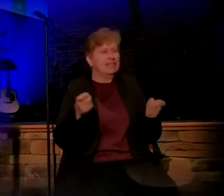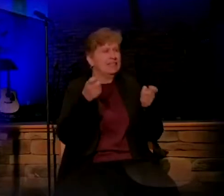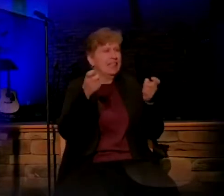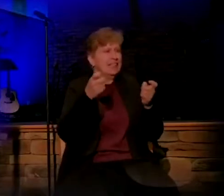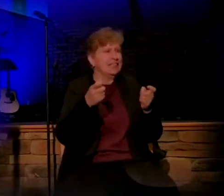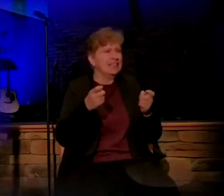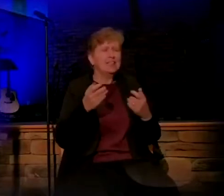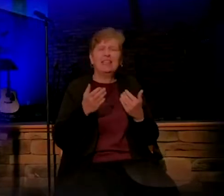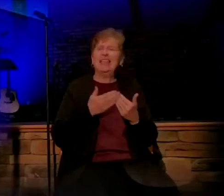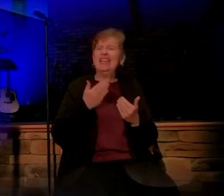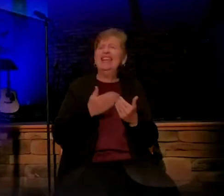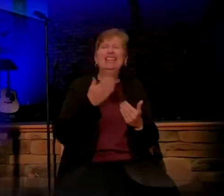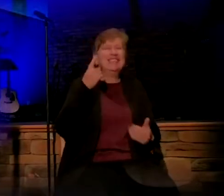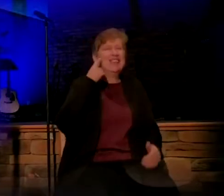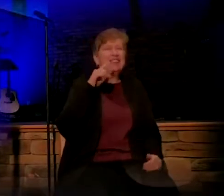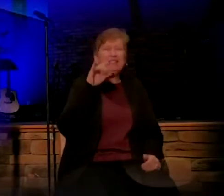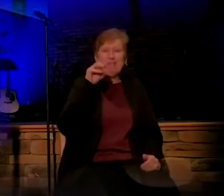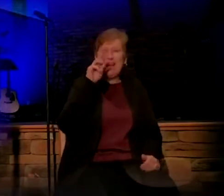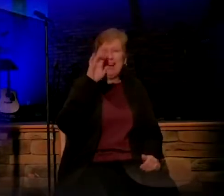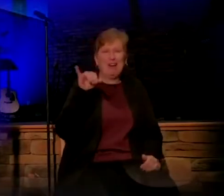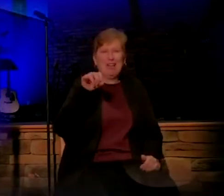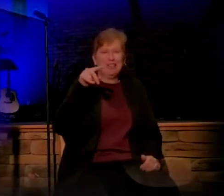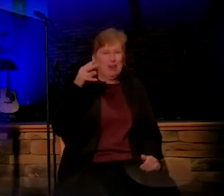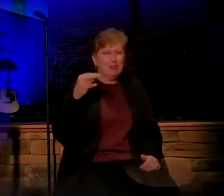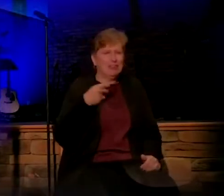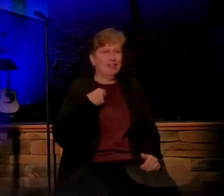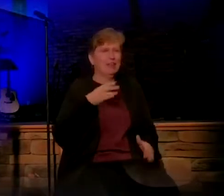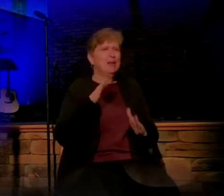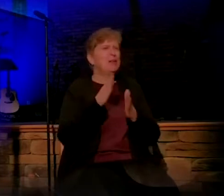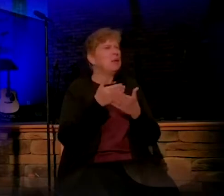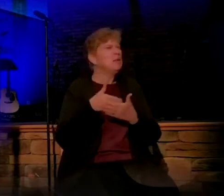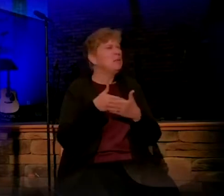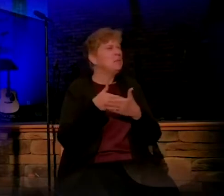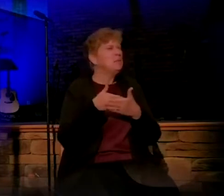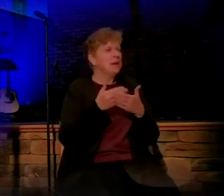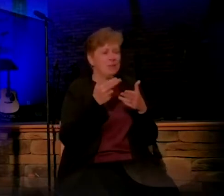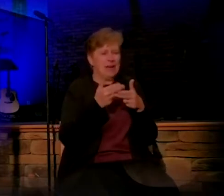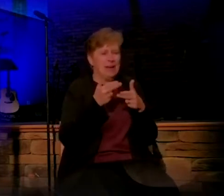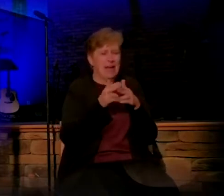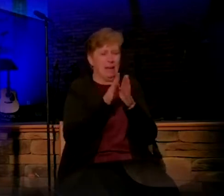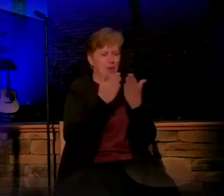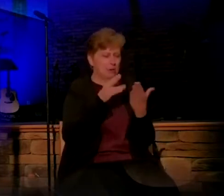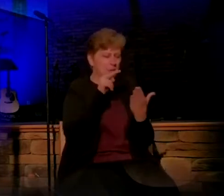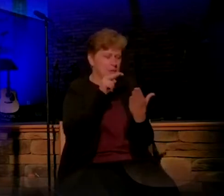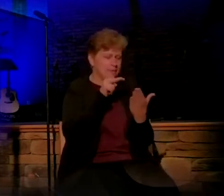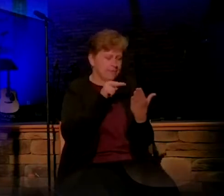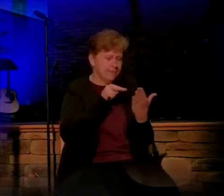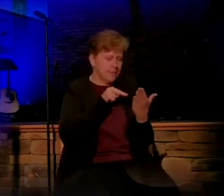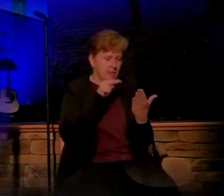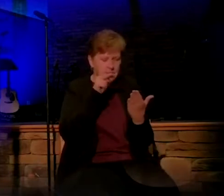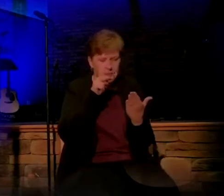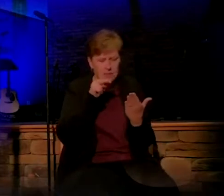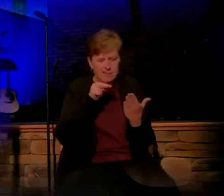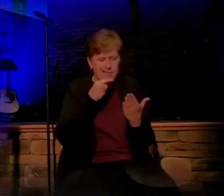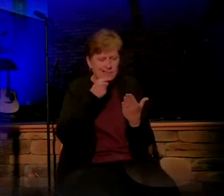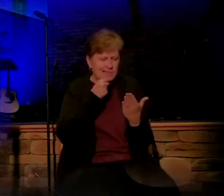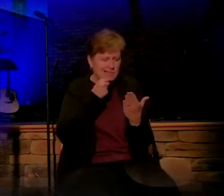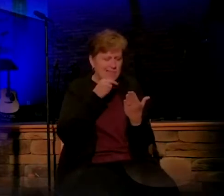and Joseph, right? They could put all the baby name books away. The angel said, hey, whether you want to or not, like it or not, you're going to call him Jesus.